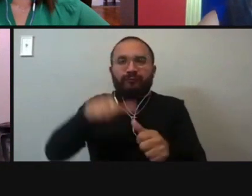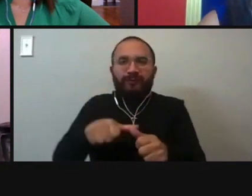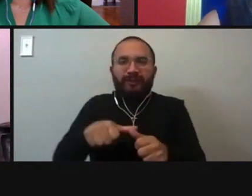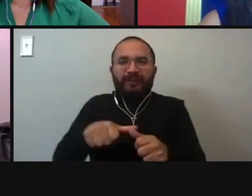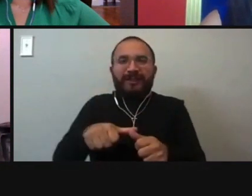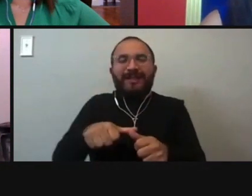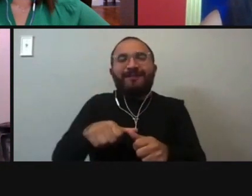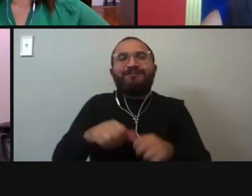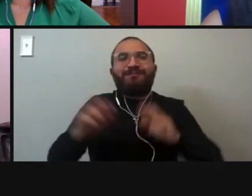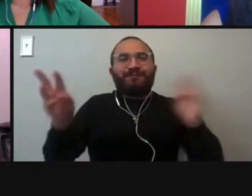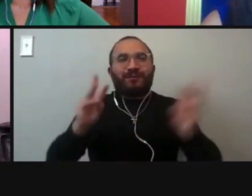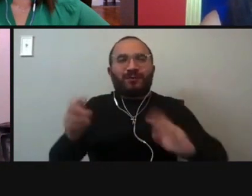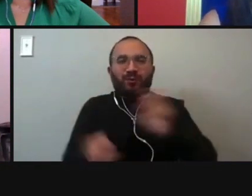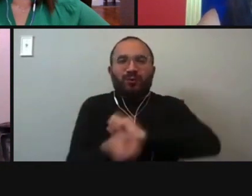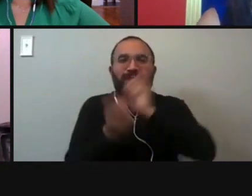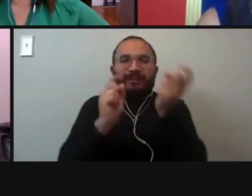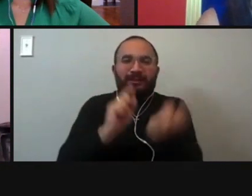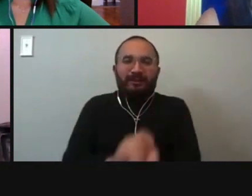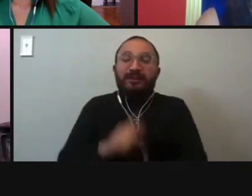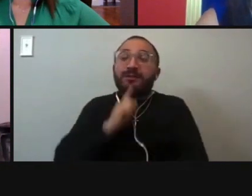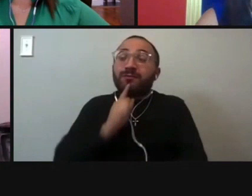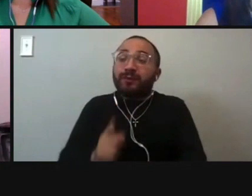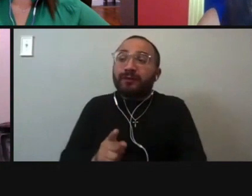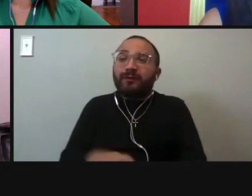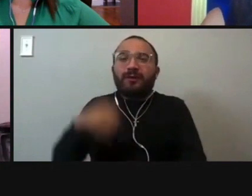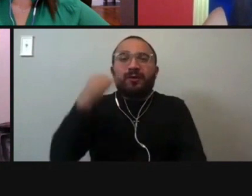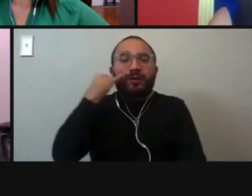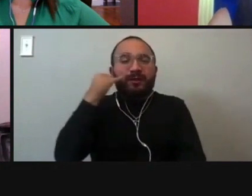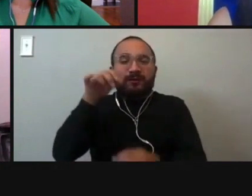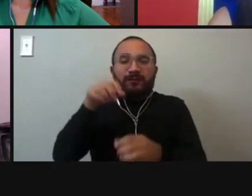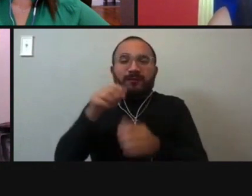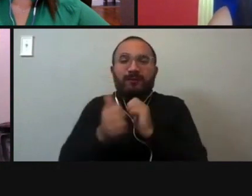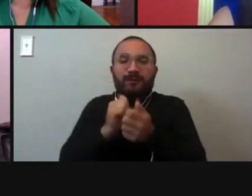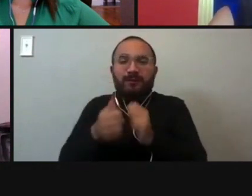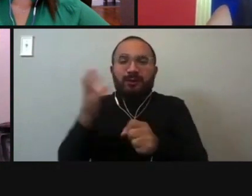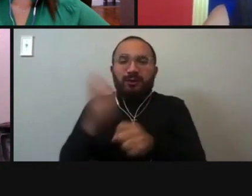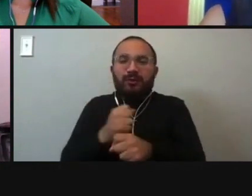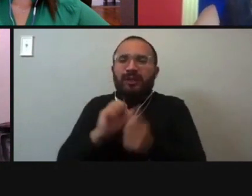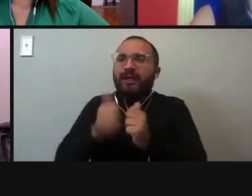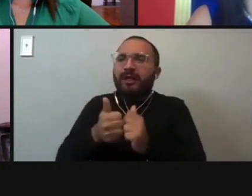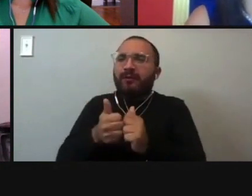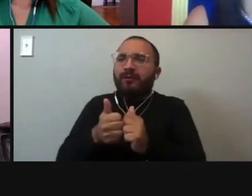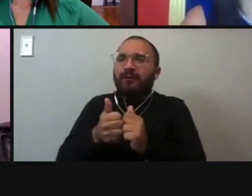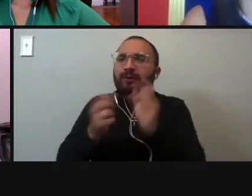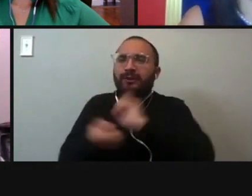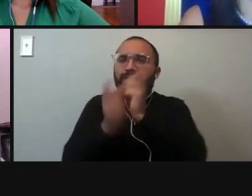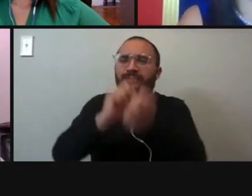to combat it. Uh, Mr. Lara, if elected, how would you like to see the county address the issue of climate change?